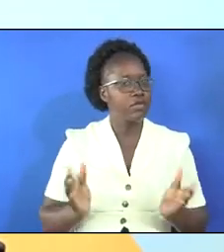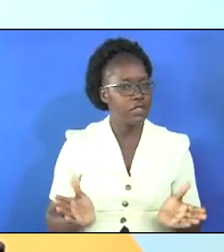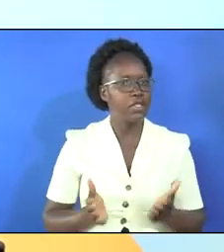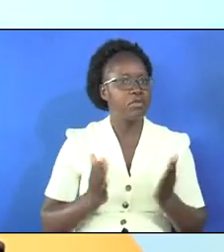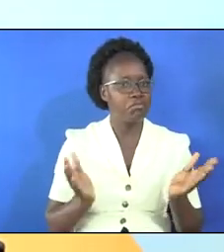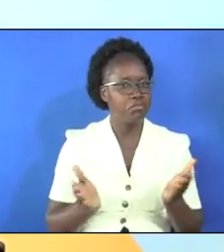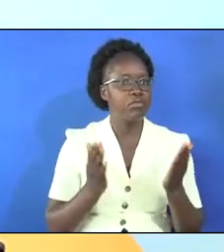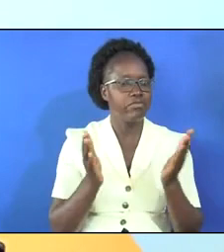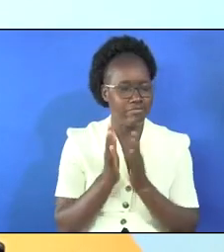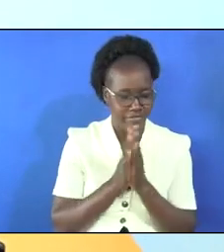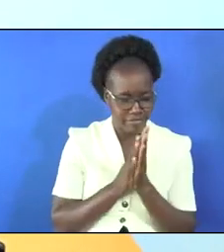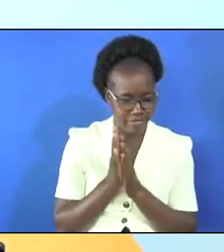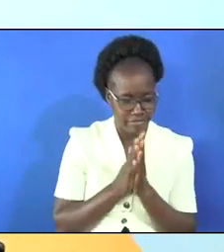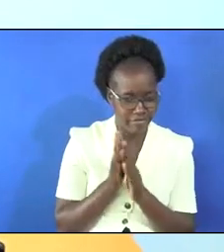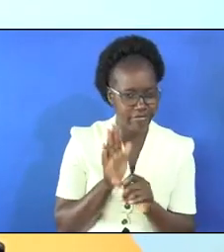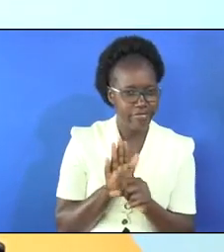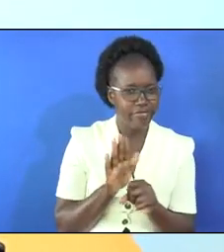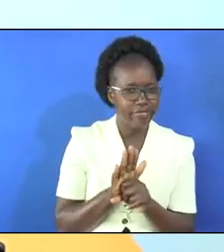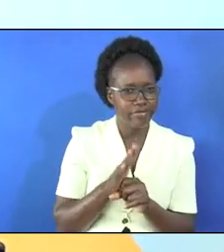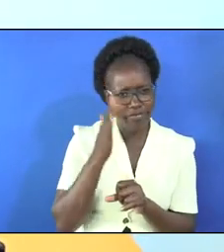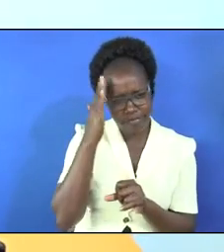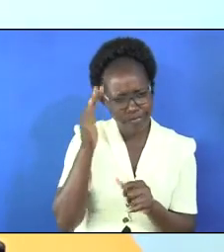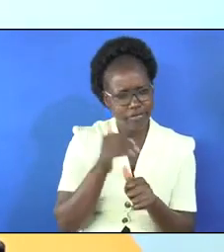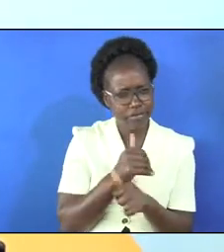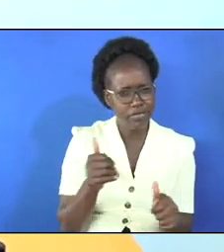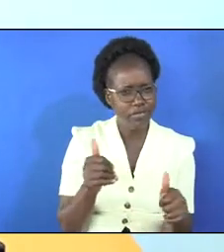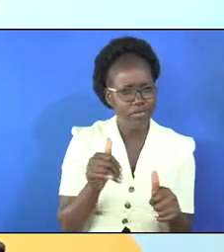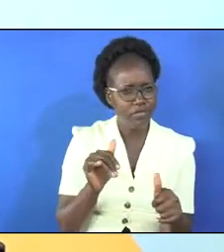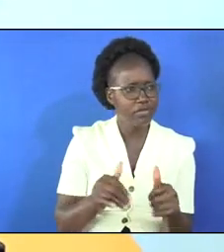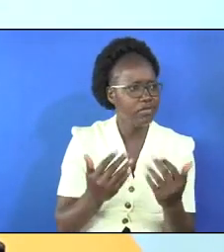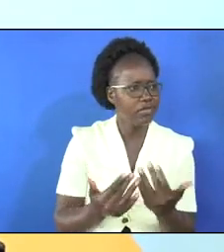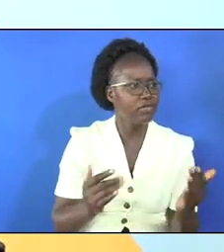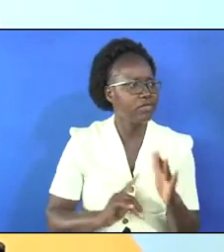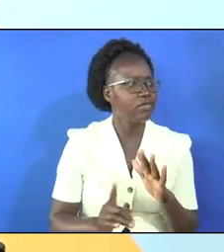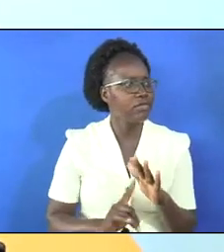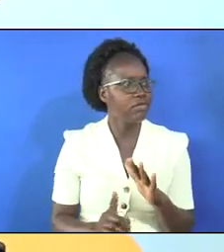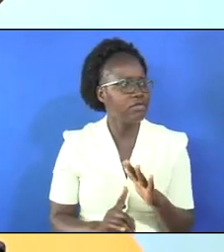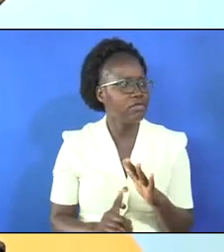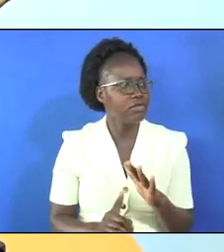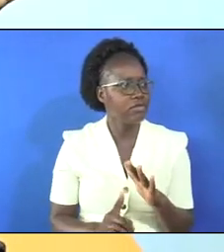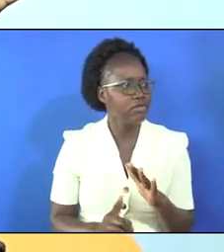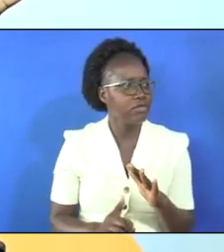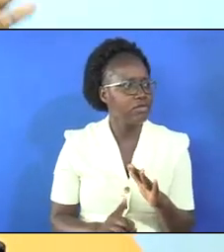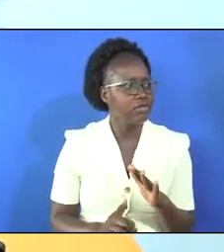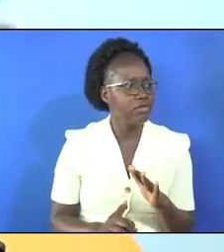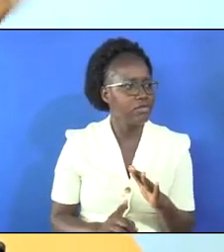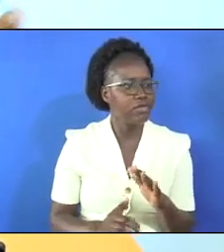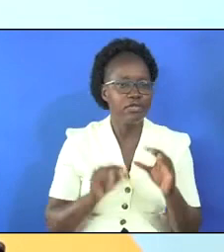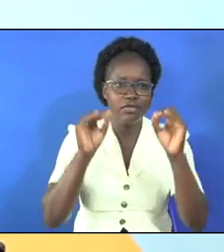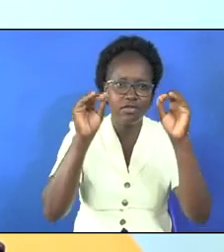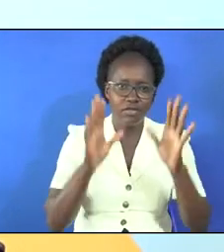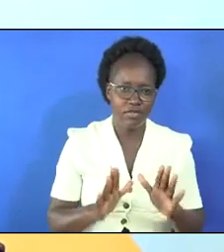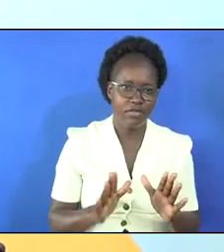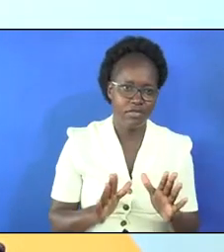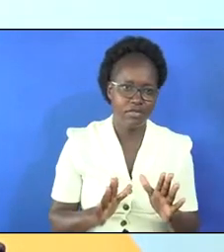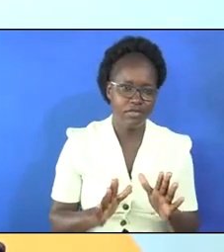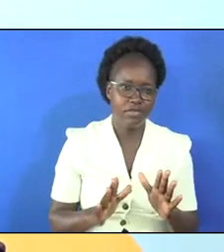encouraged I know very well that these children ministry teachers